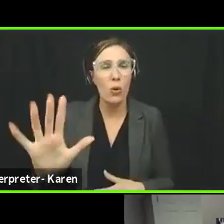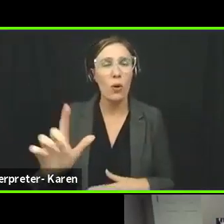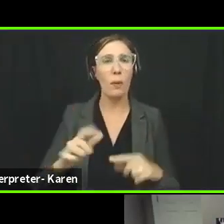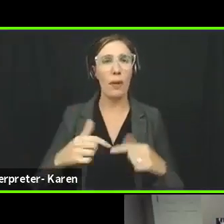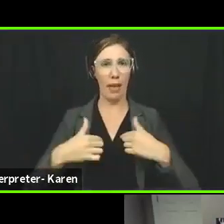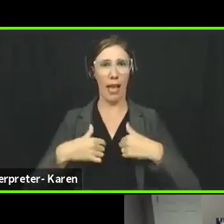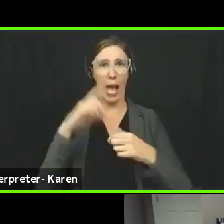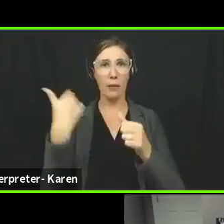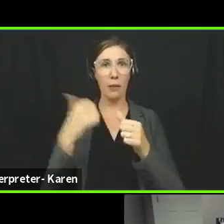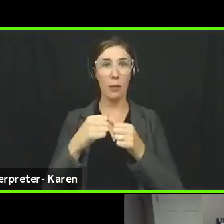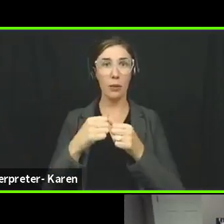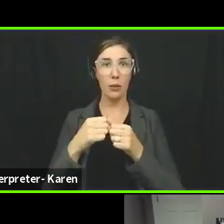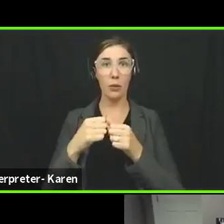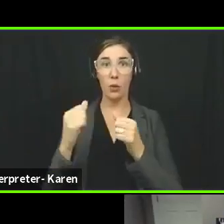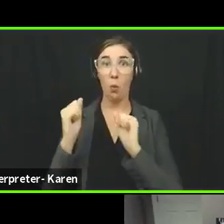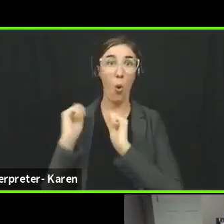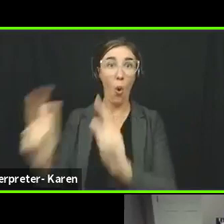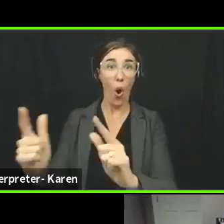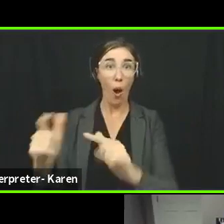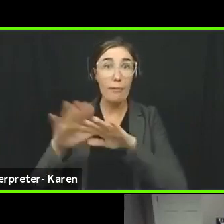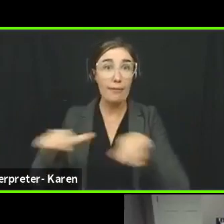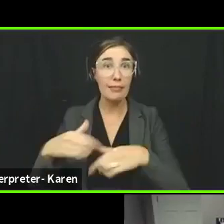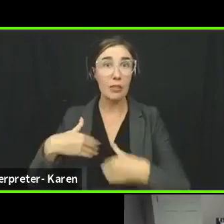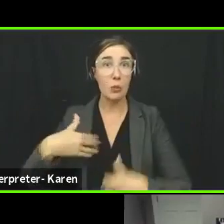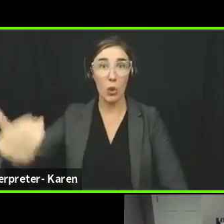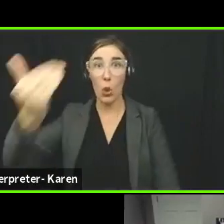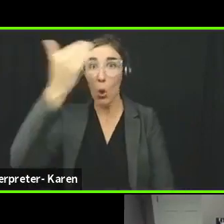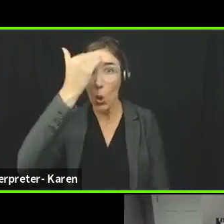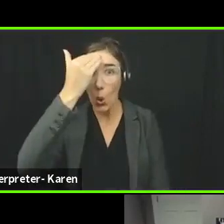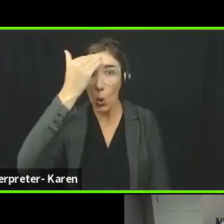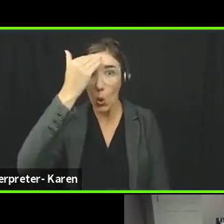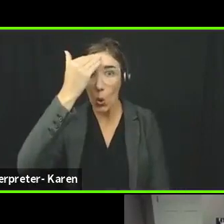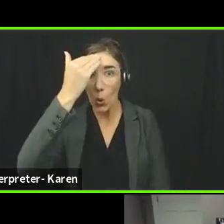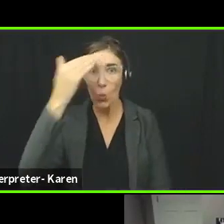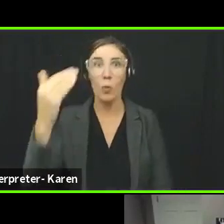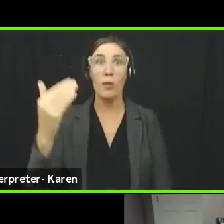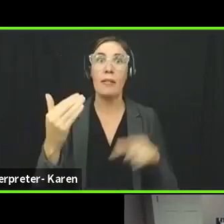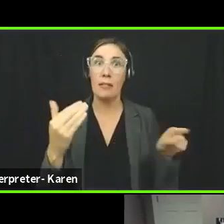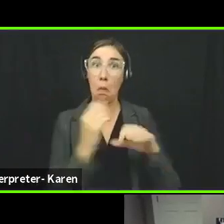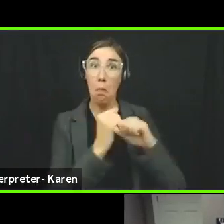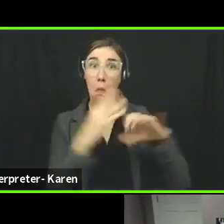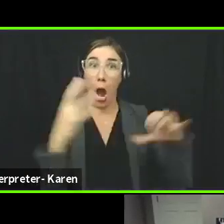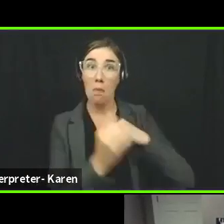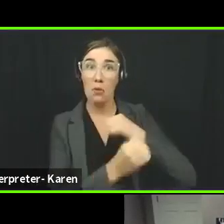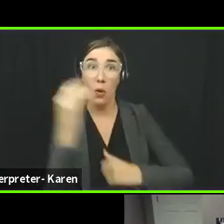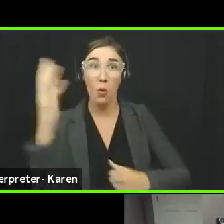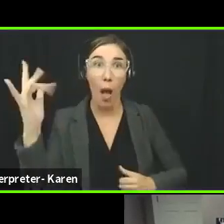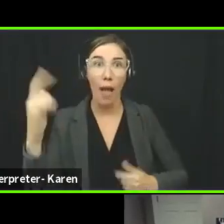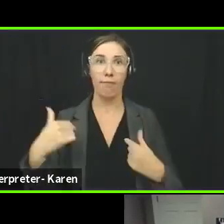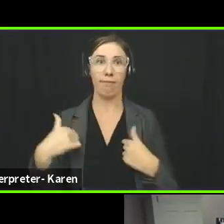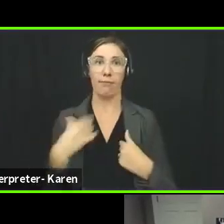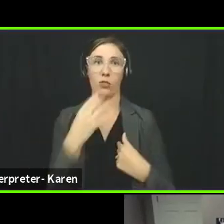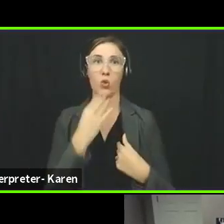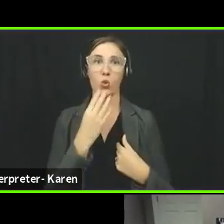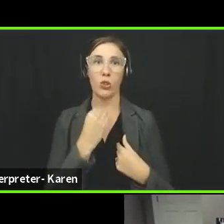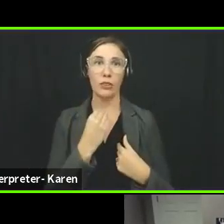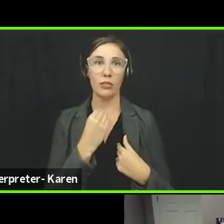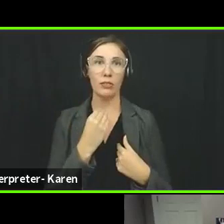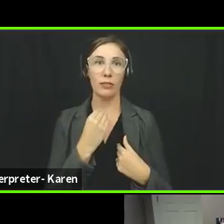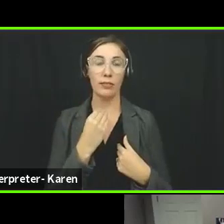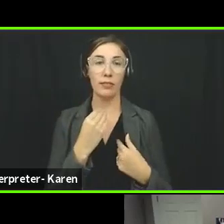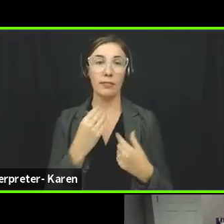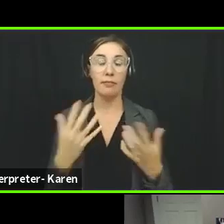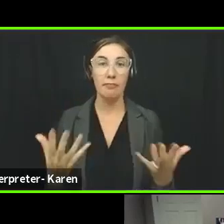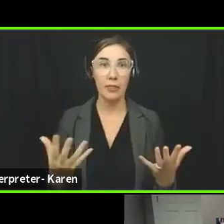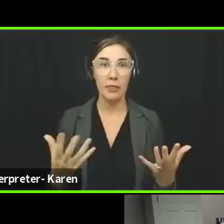knowing we all just were very aware of the fact that this was happening because we were Jewish and that's why we were getting those threats. So it's something that I'm